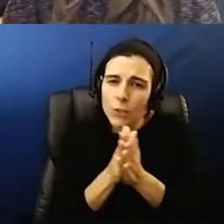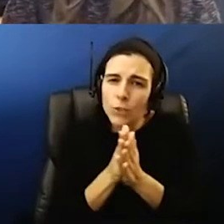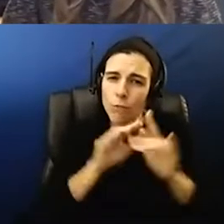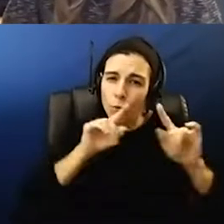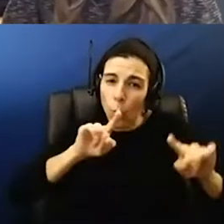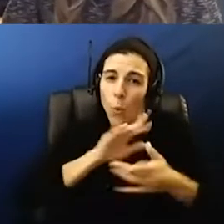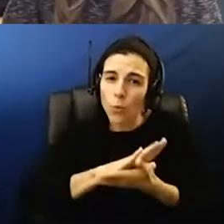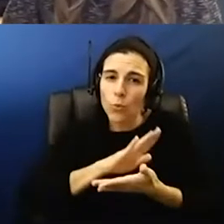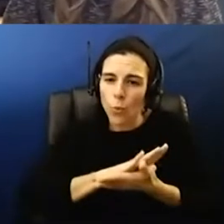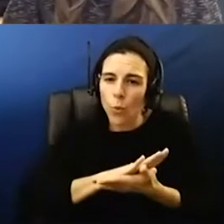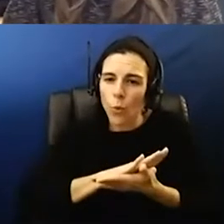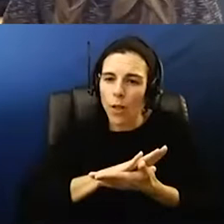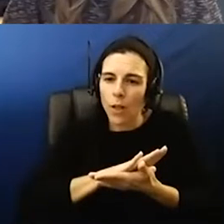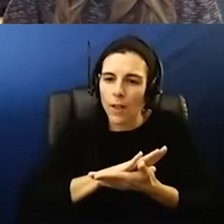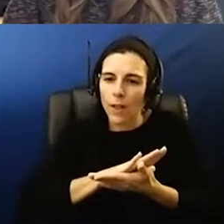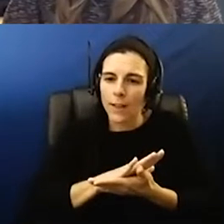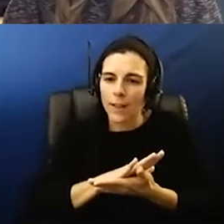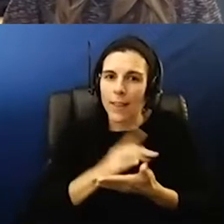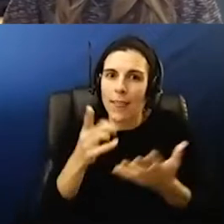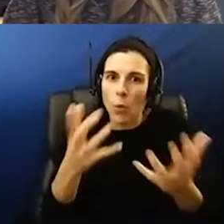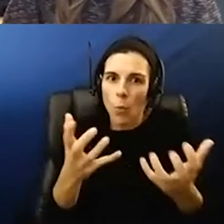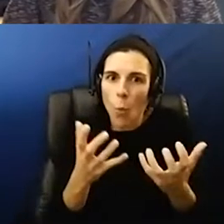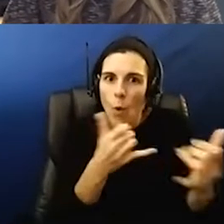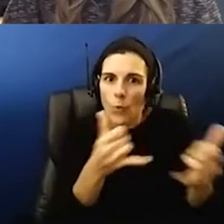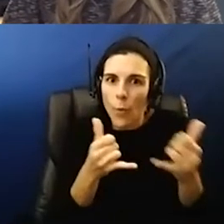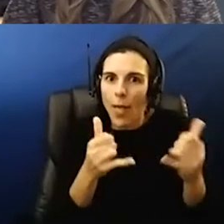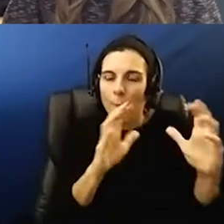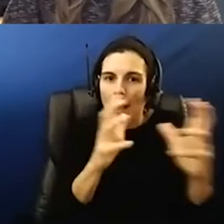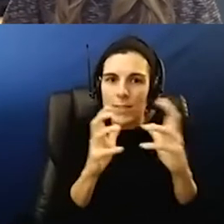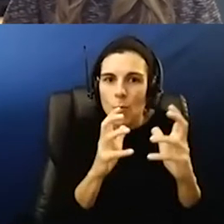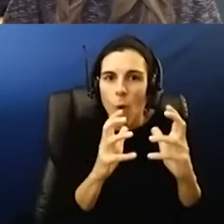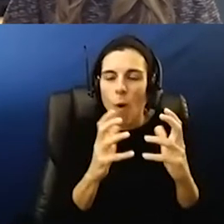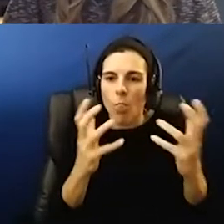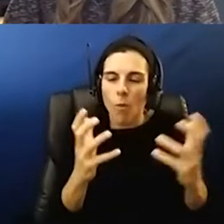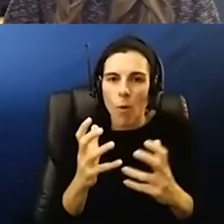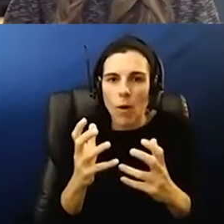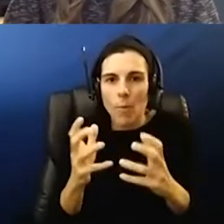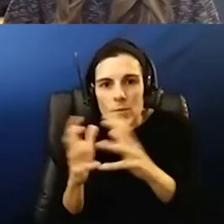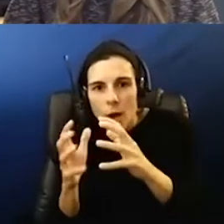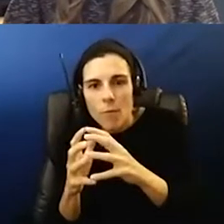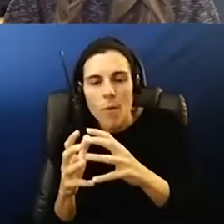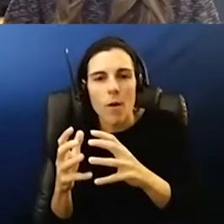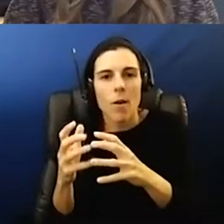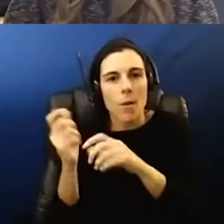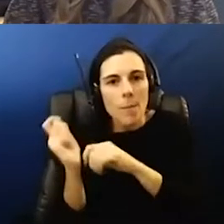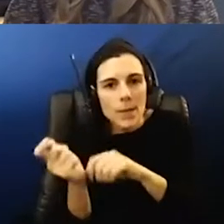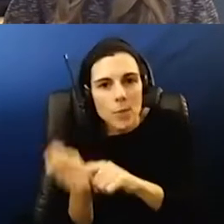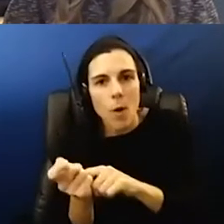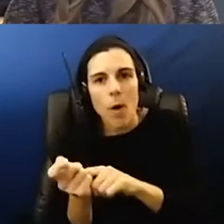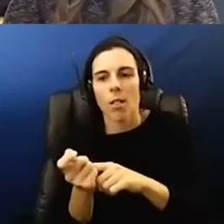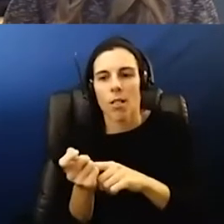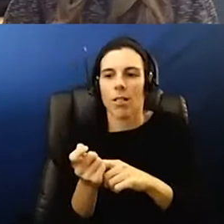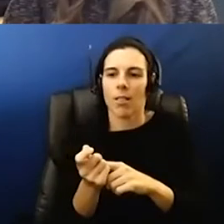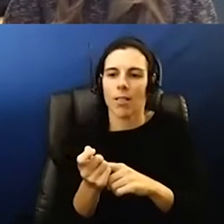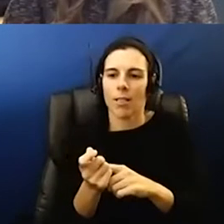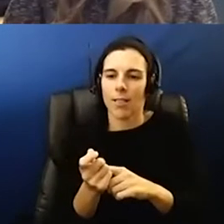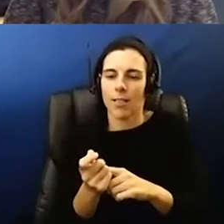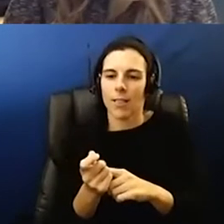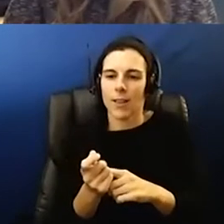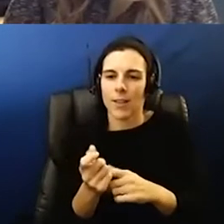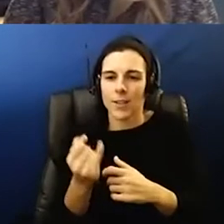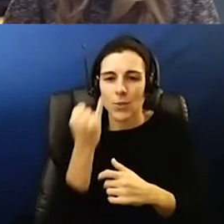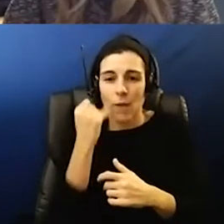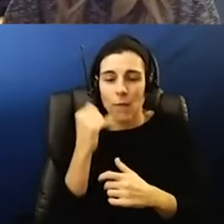um is that they want to play basketball or they want to play softball or they want to play baseball you know that's their deal and to take that away